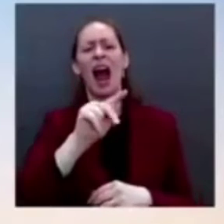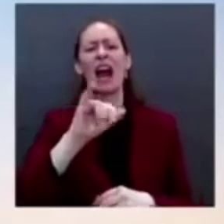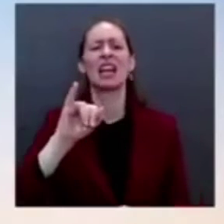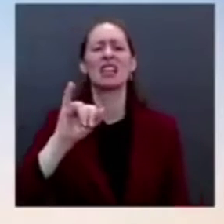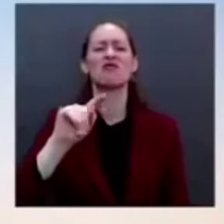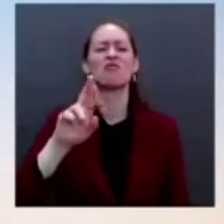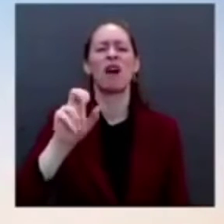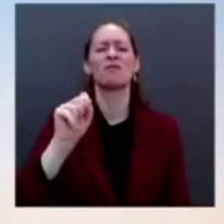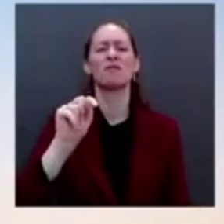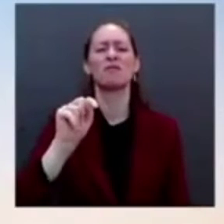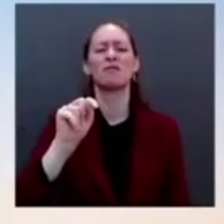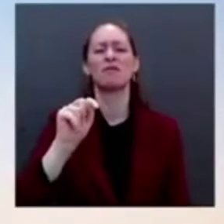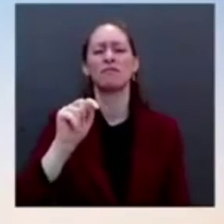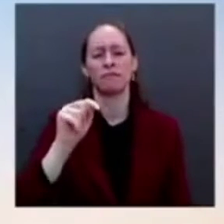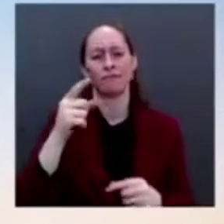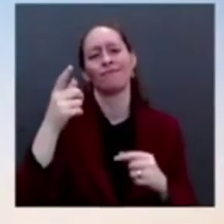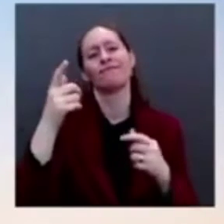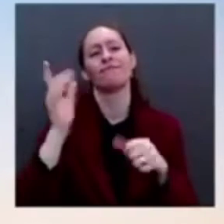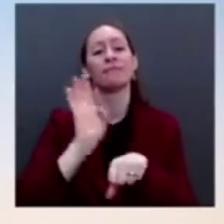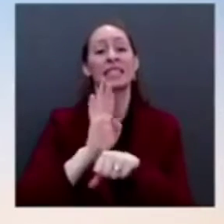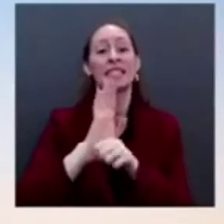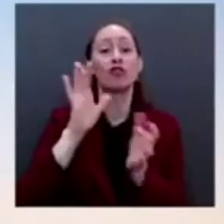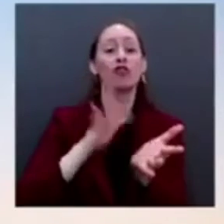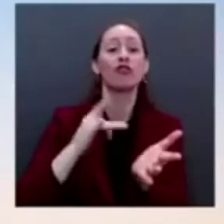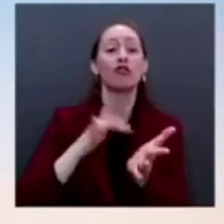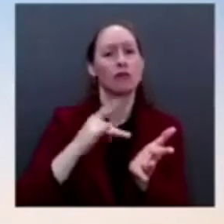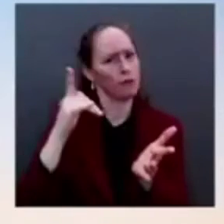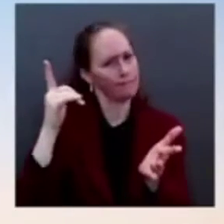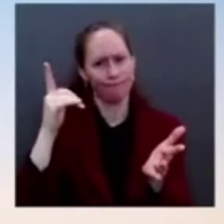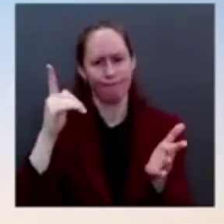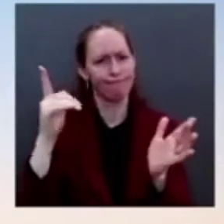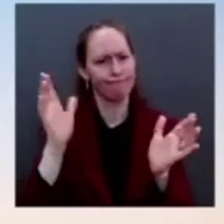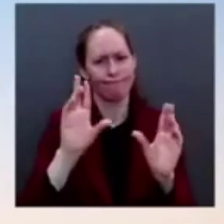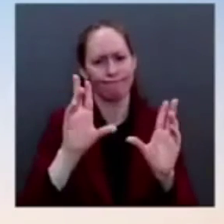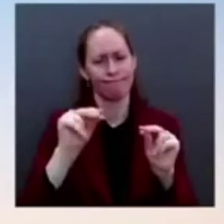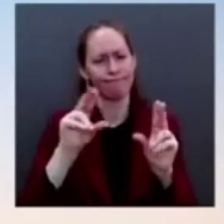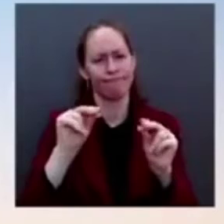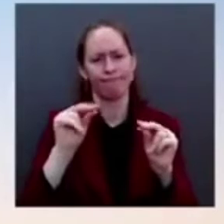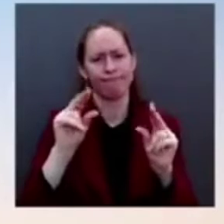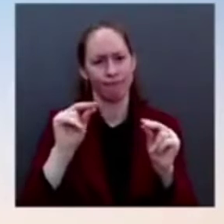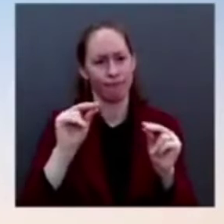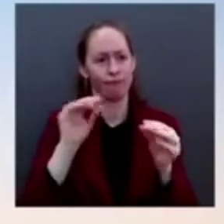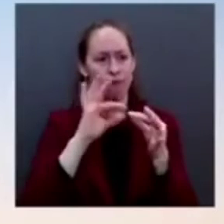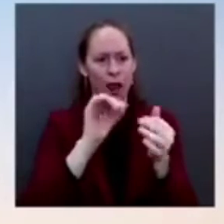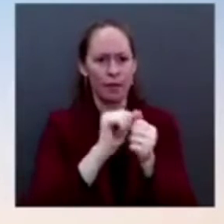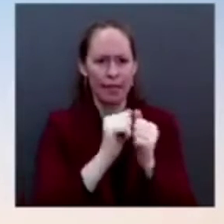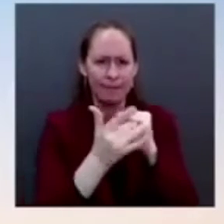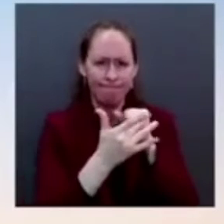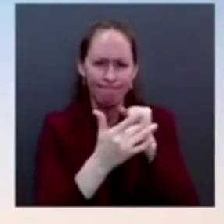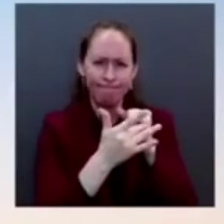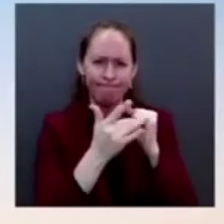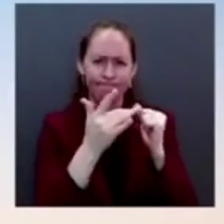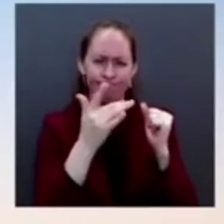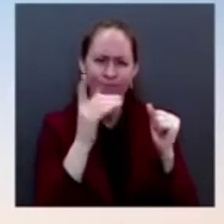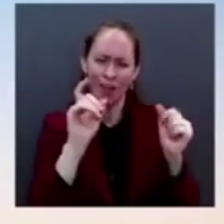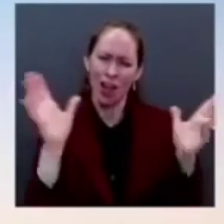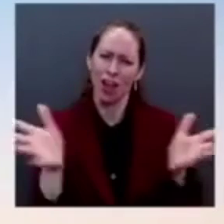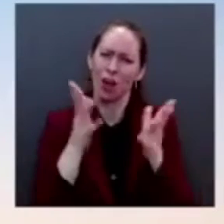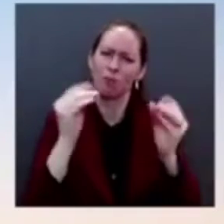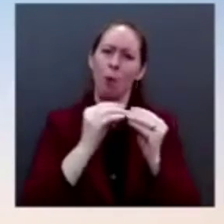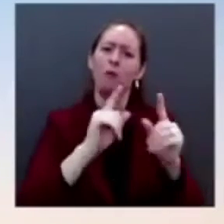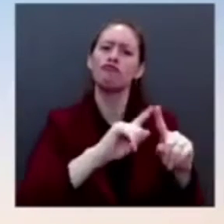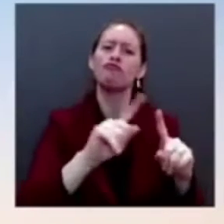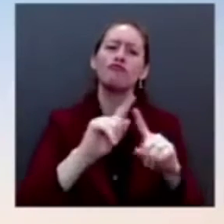our main tech firms to more competition. The president has been very clear in his view that we need more competition in the tech industry. That's his fundamental